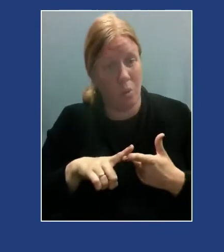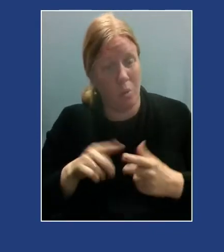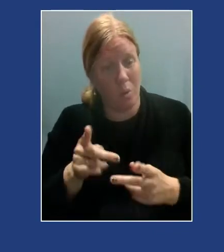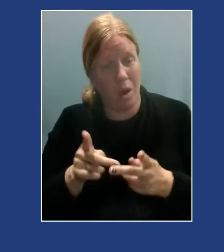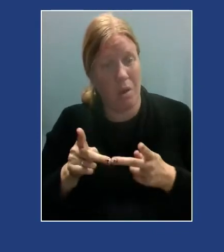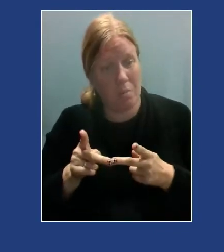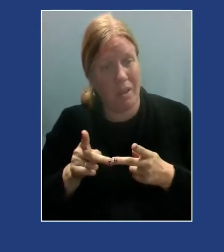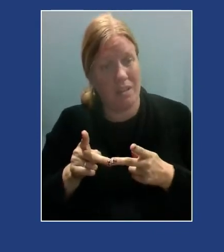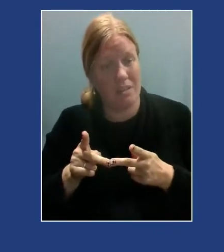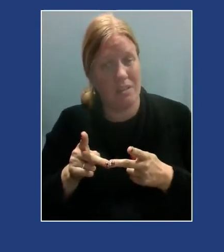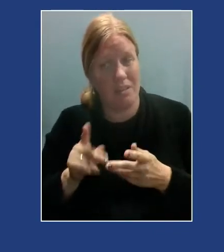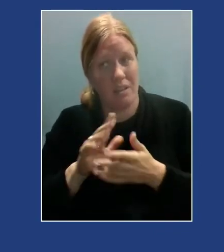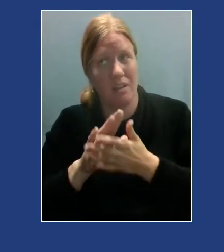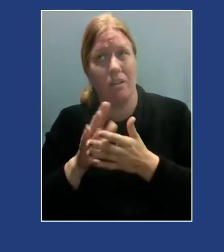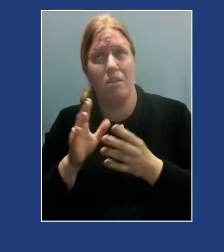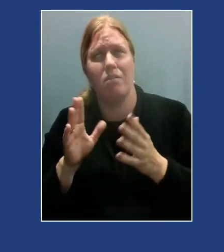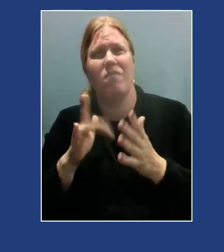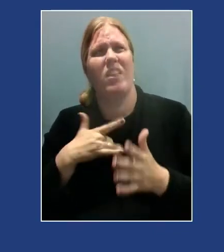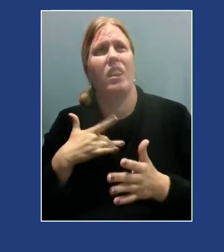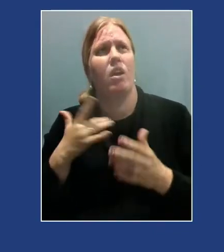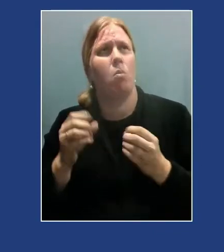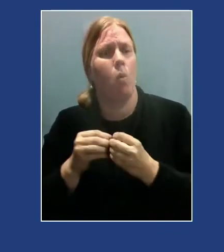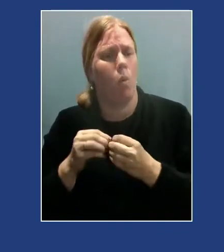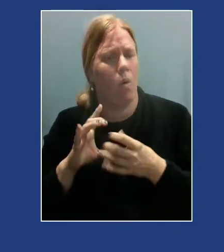more whole and more connected.